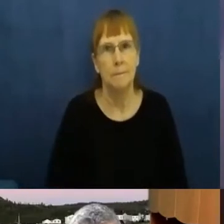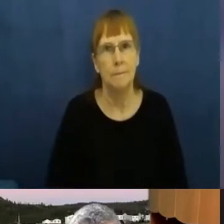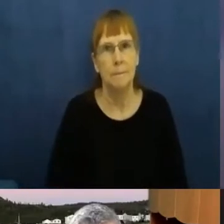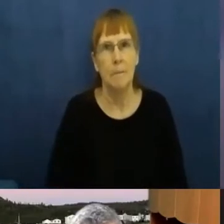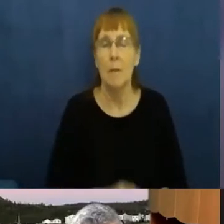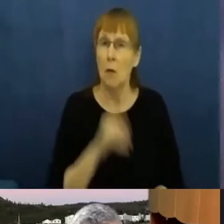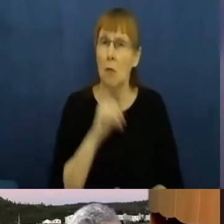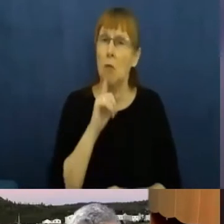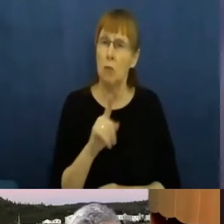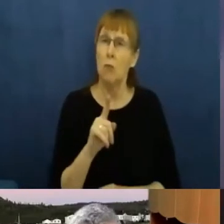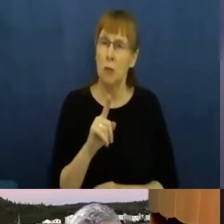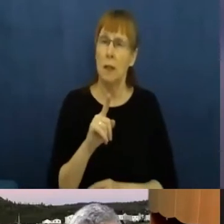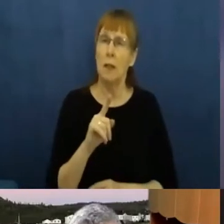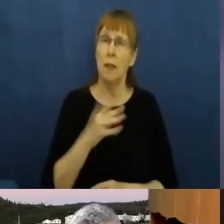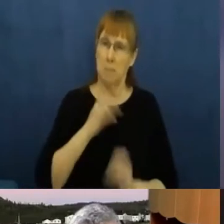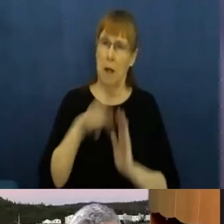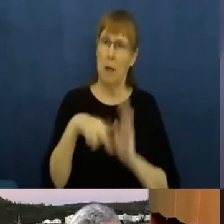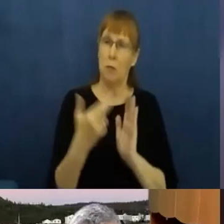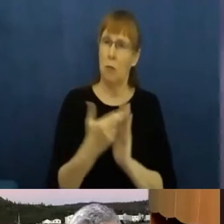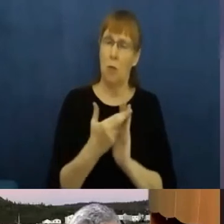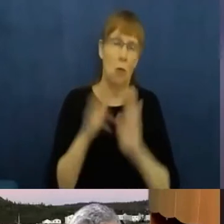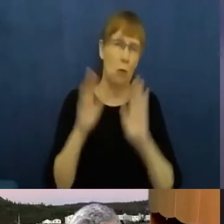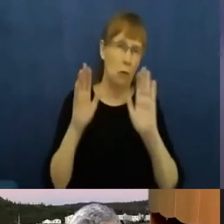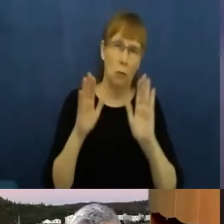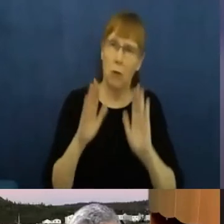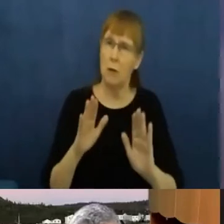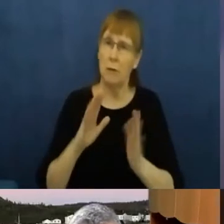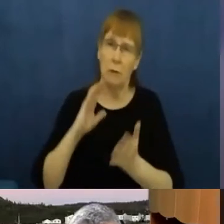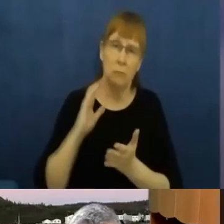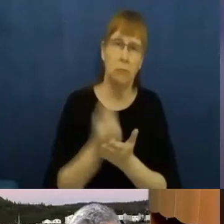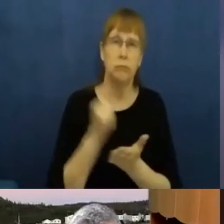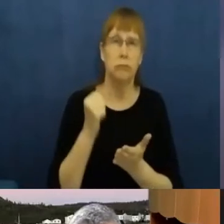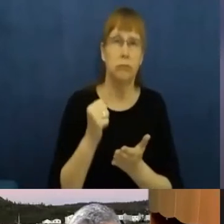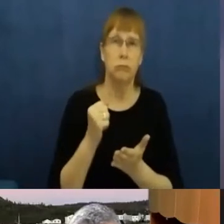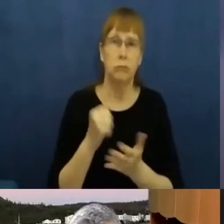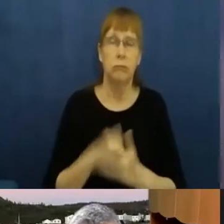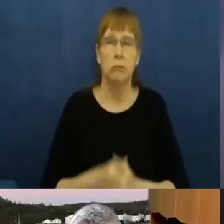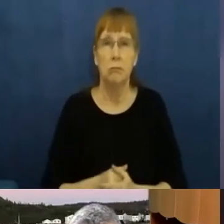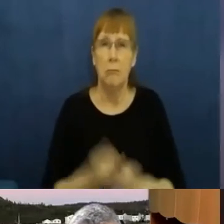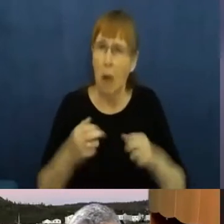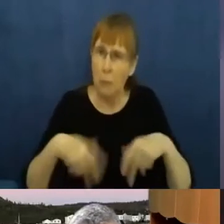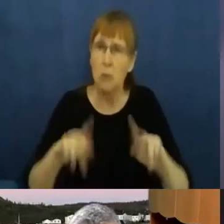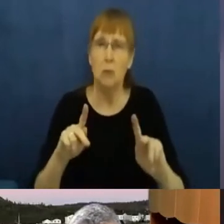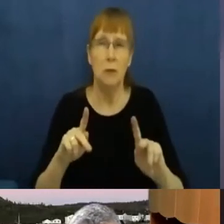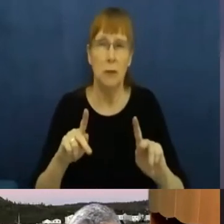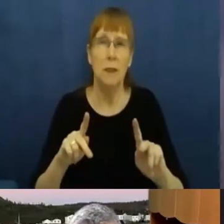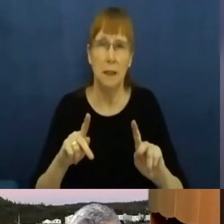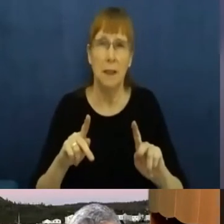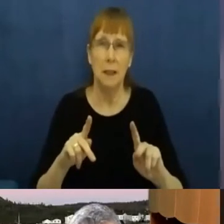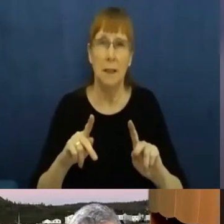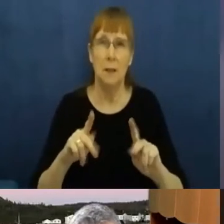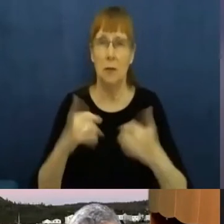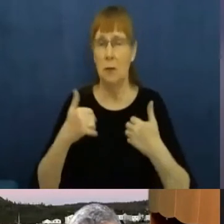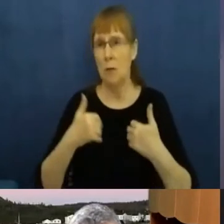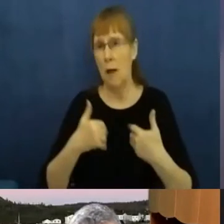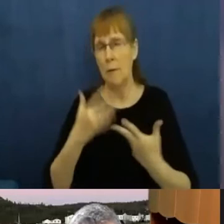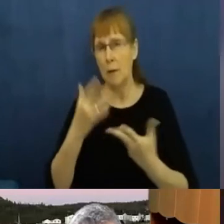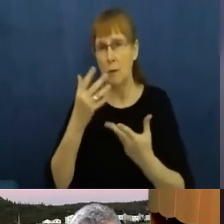the opportunity to tell stories, to begin to create empathy